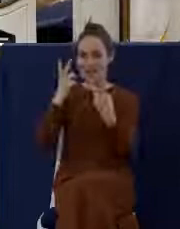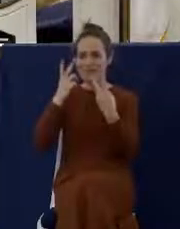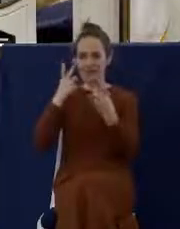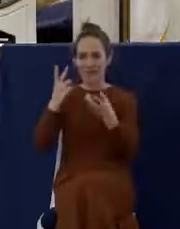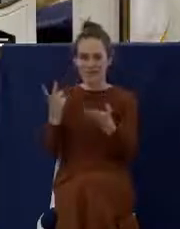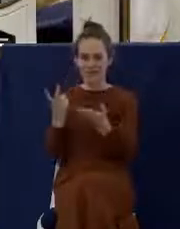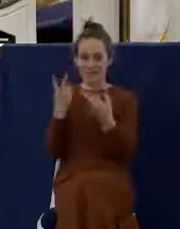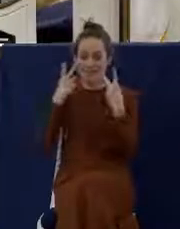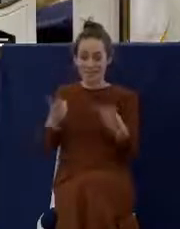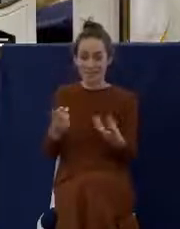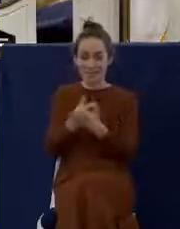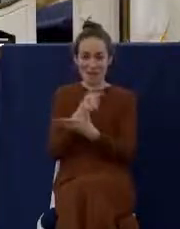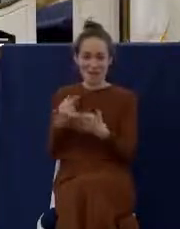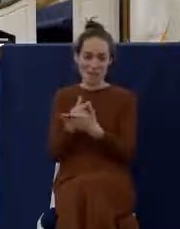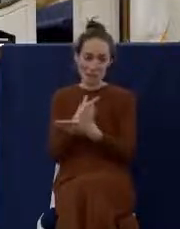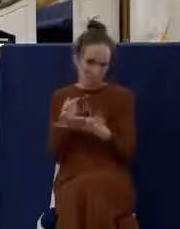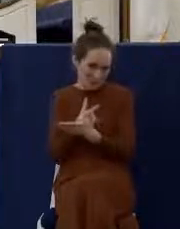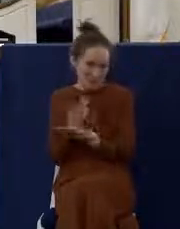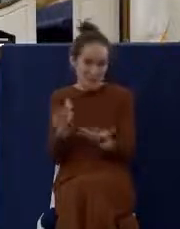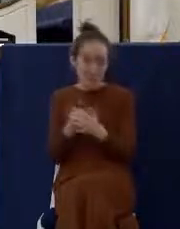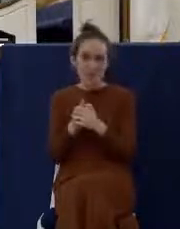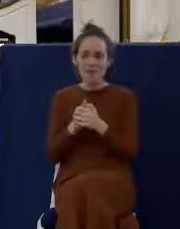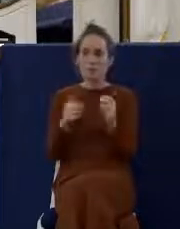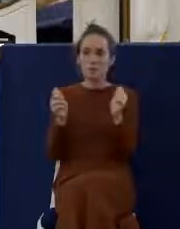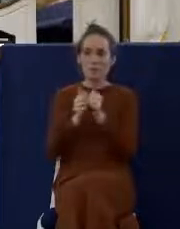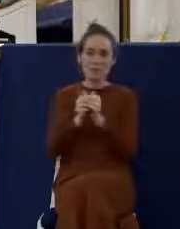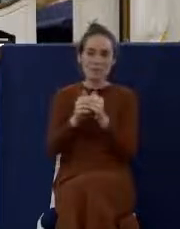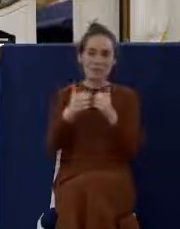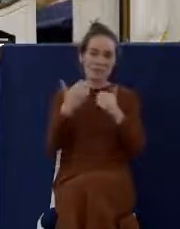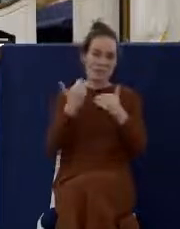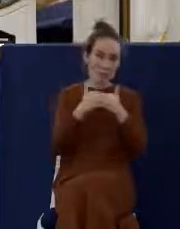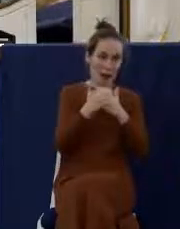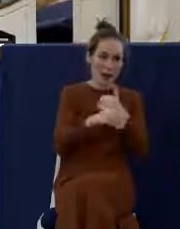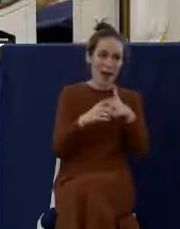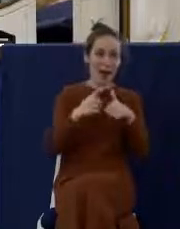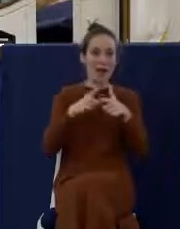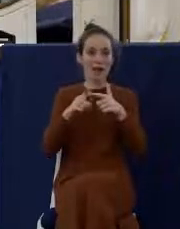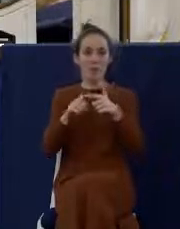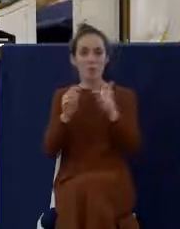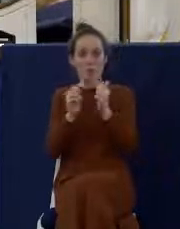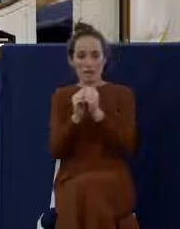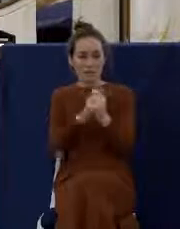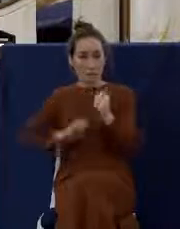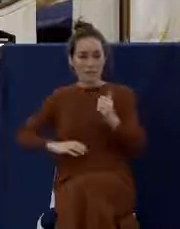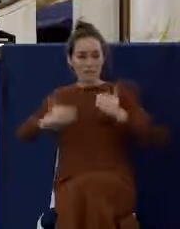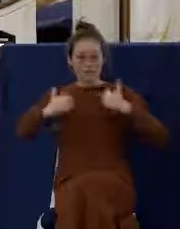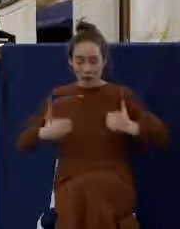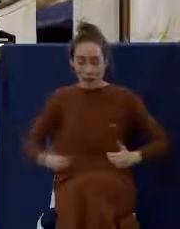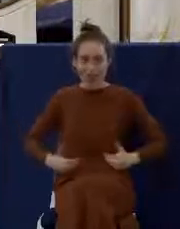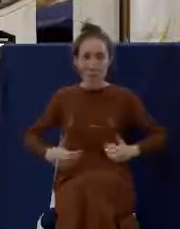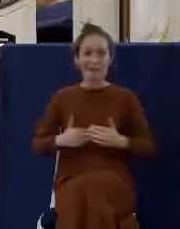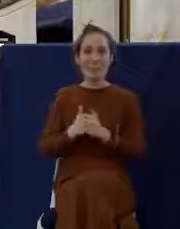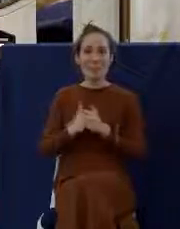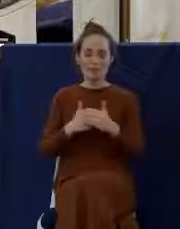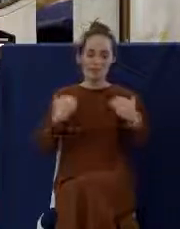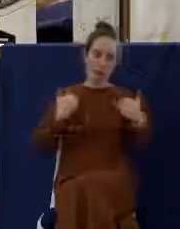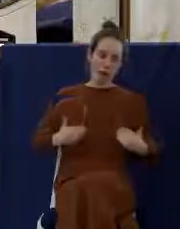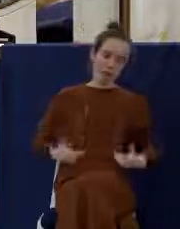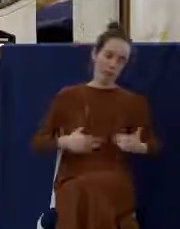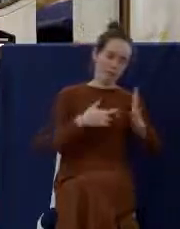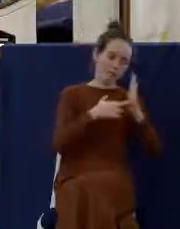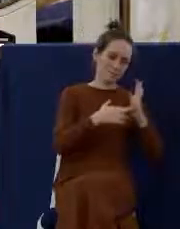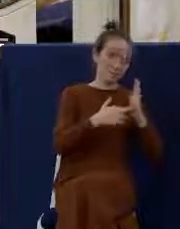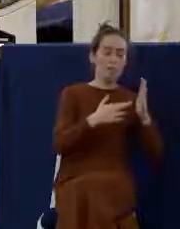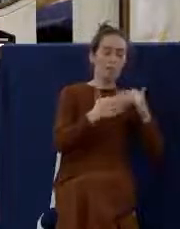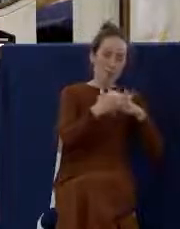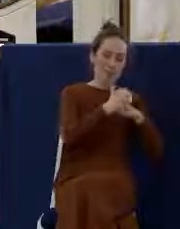We see this in the bread. We see the body of our Lord Jesus Christ. In the grape juice, we see the blood of